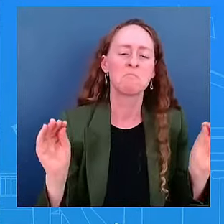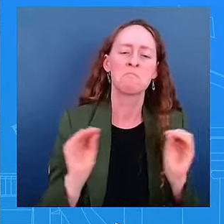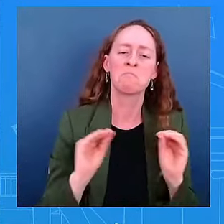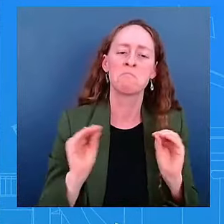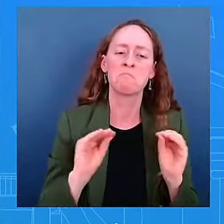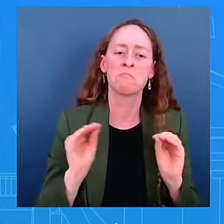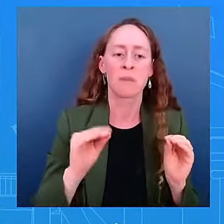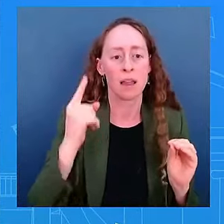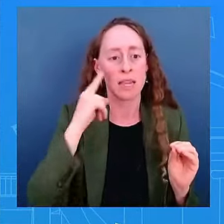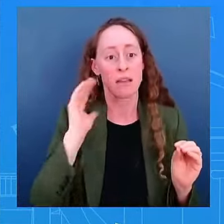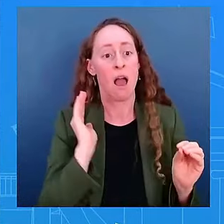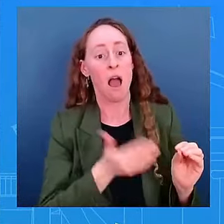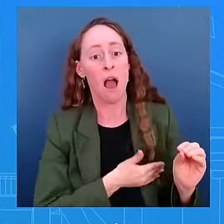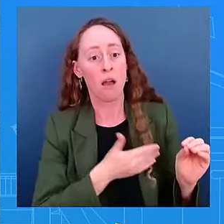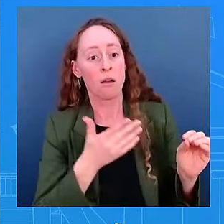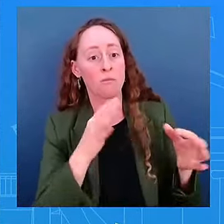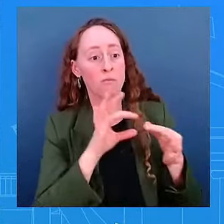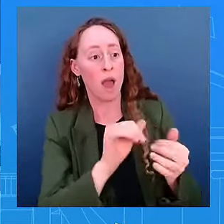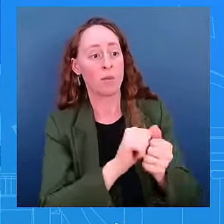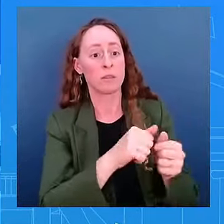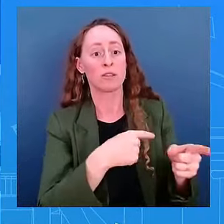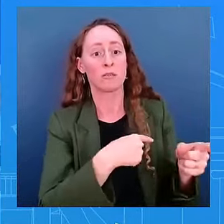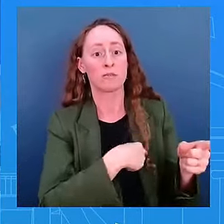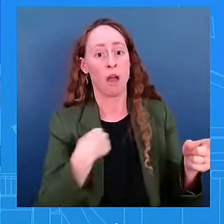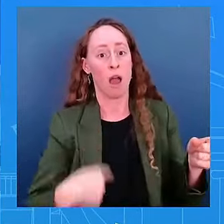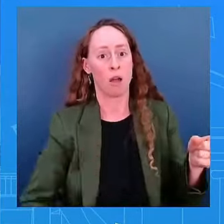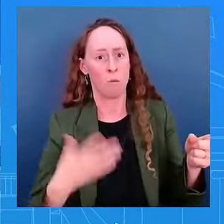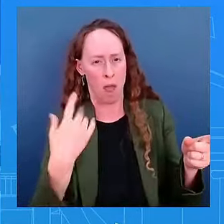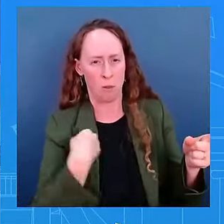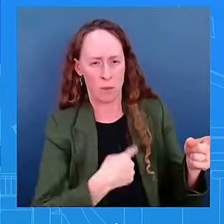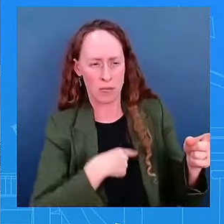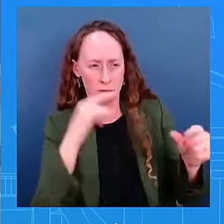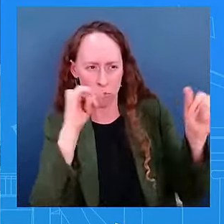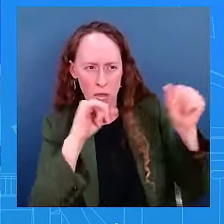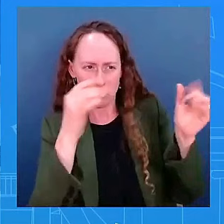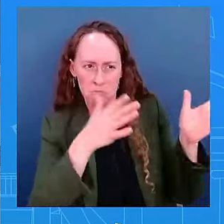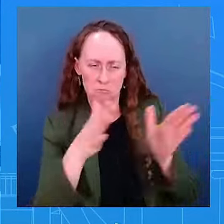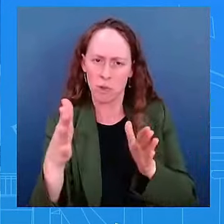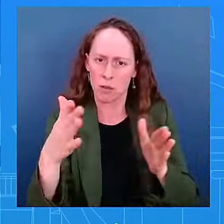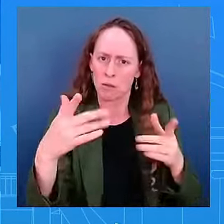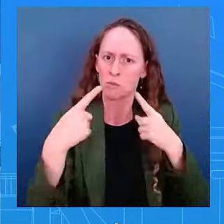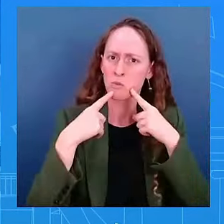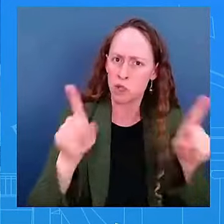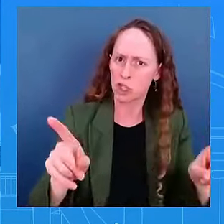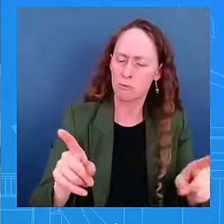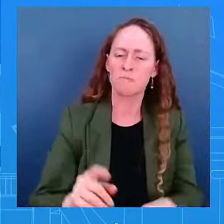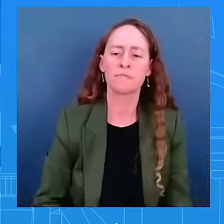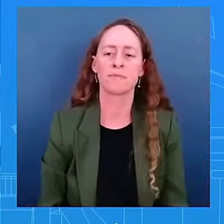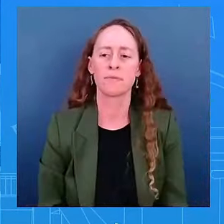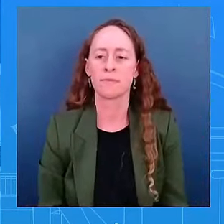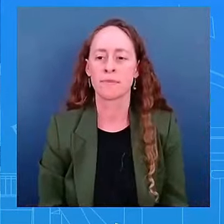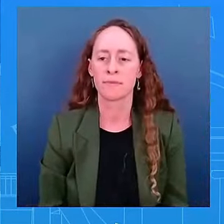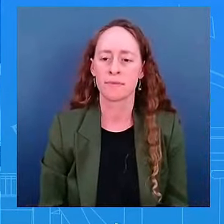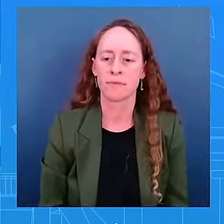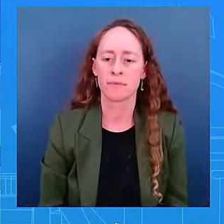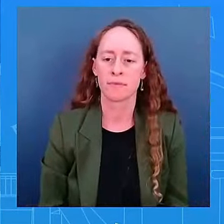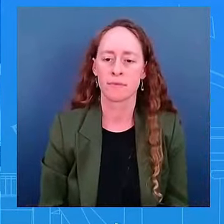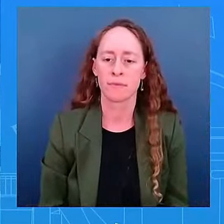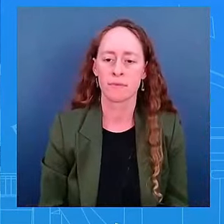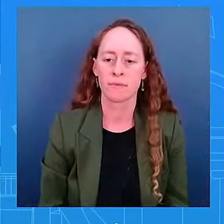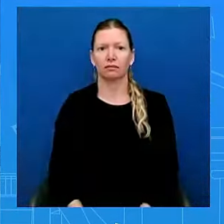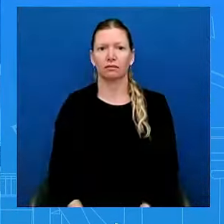forward in that fashion. Go ahead, Danny. Thanks, Karine. The President said that he wants to push for a Gaza ceasefire in his last six months in office. But